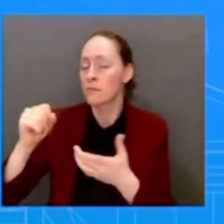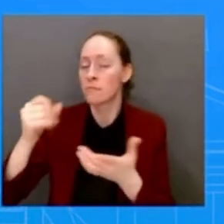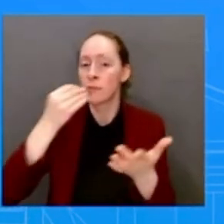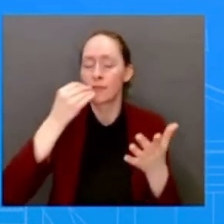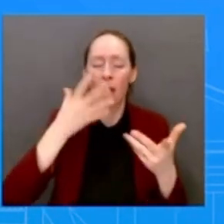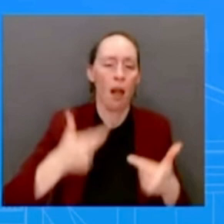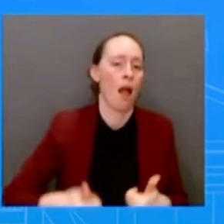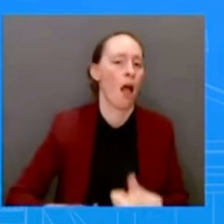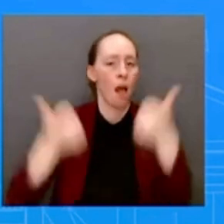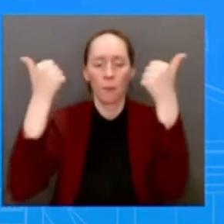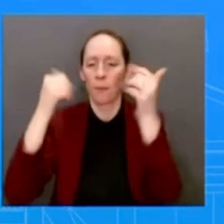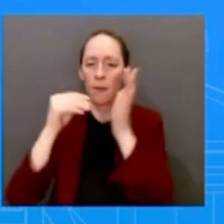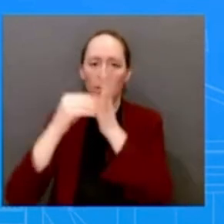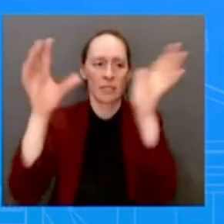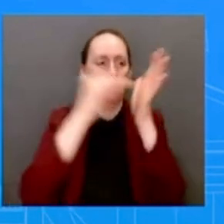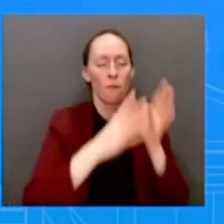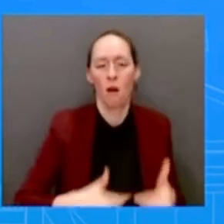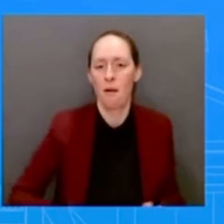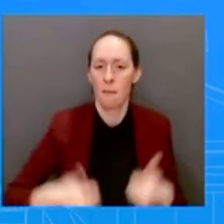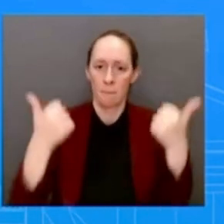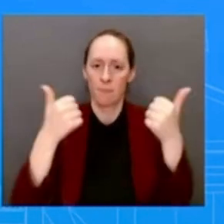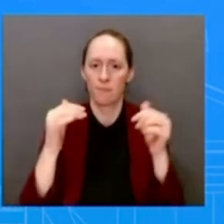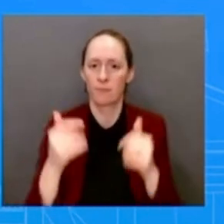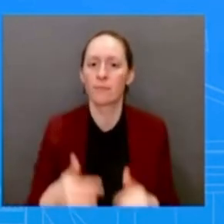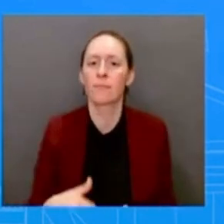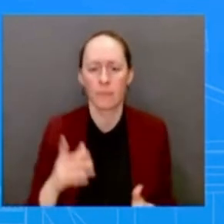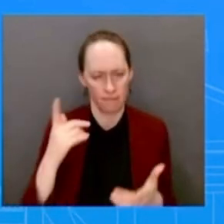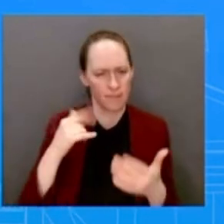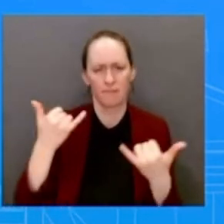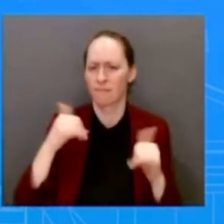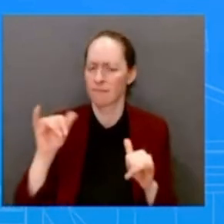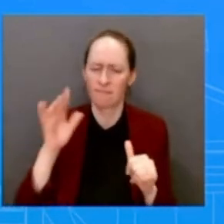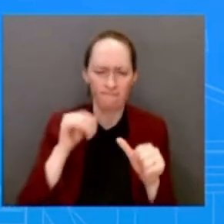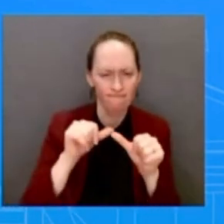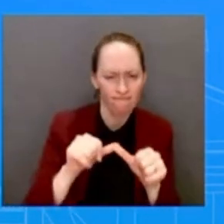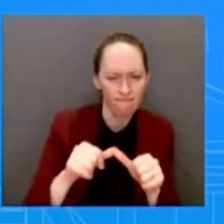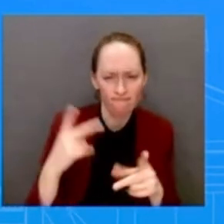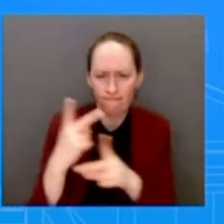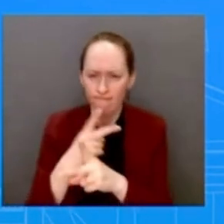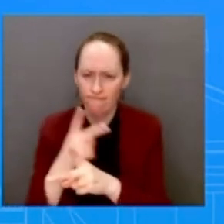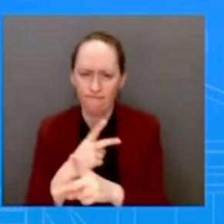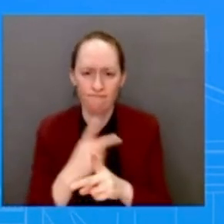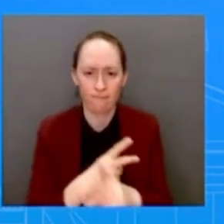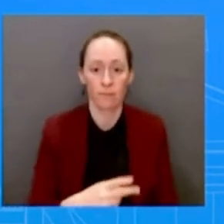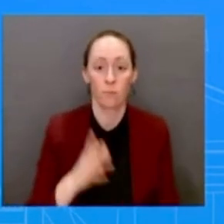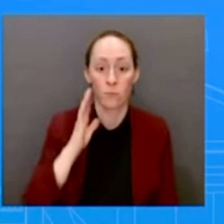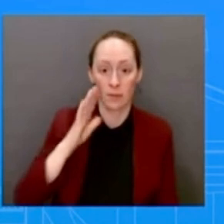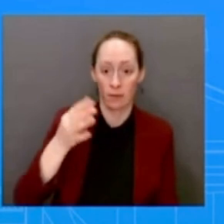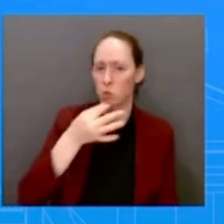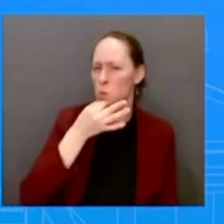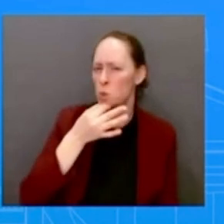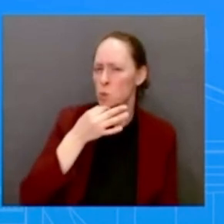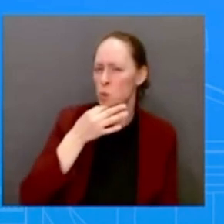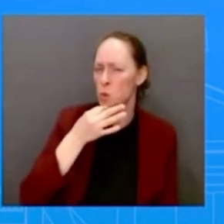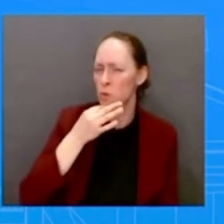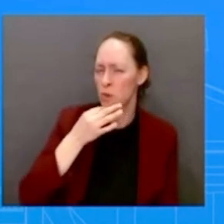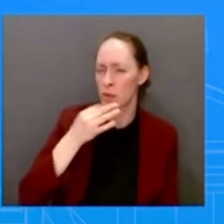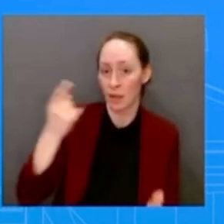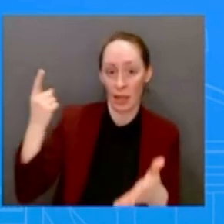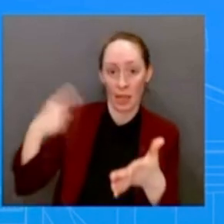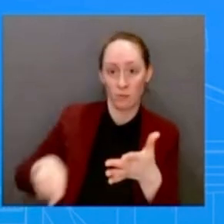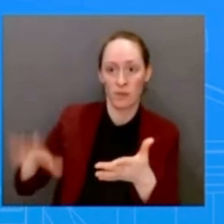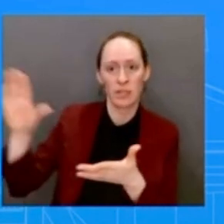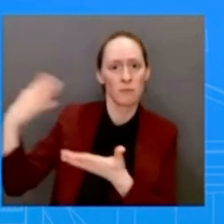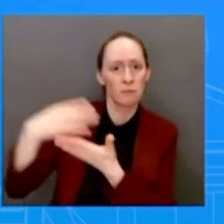lower costs. You're going to see his March 9th budget in less than a week at this point. He- we lowered- we helped to lower gas